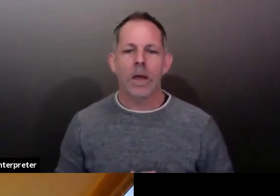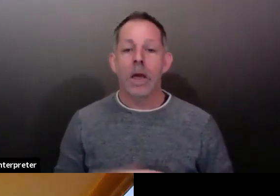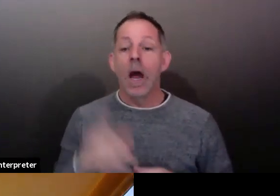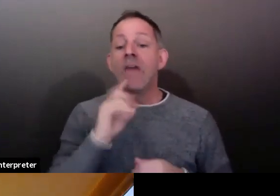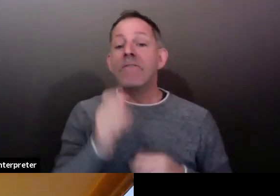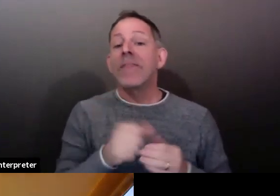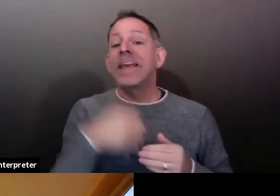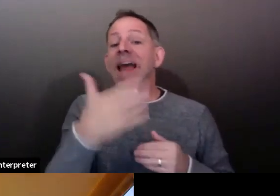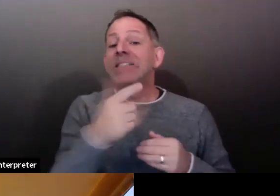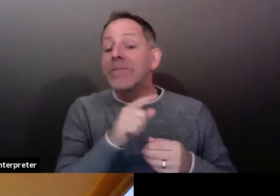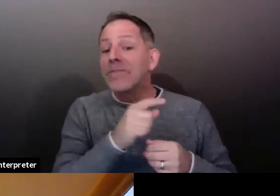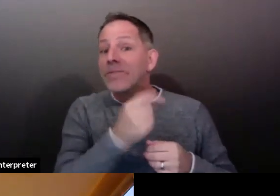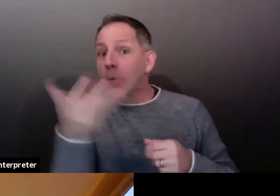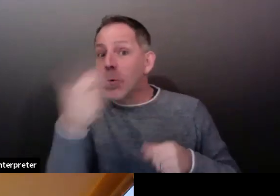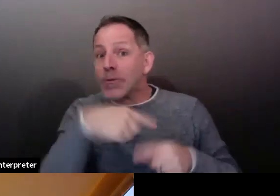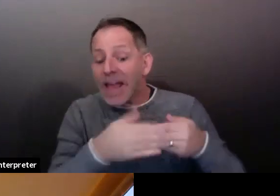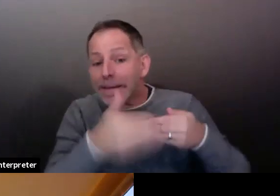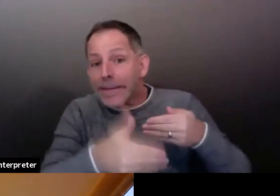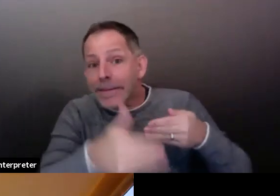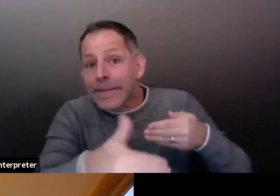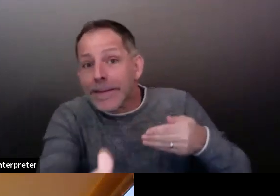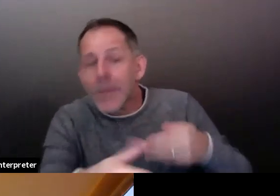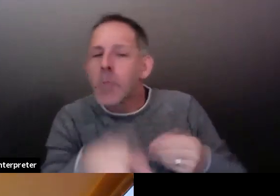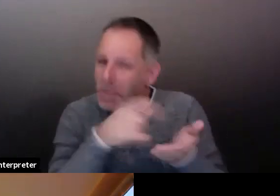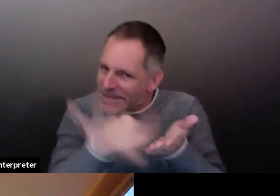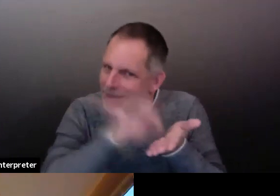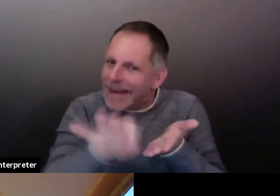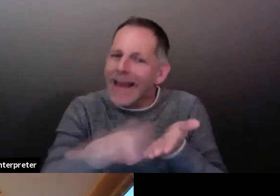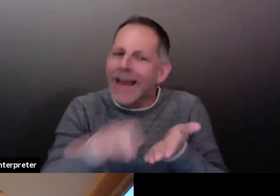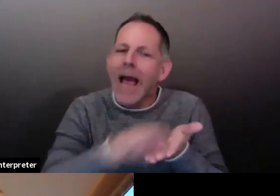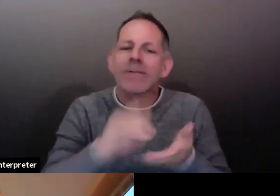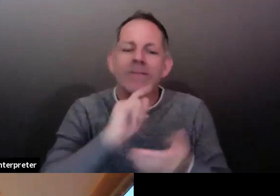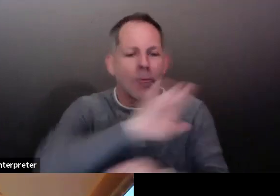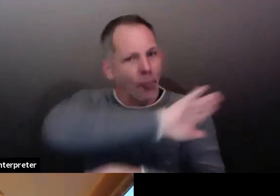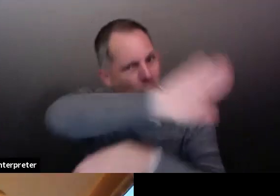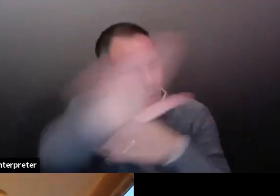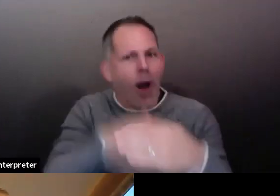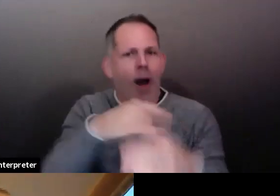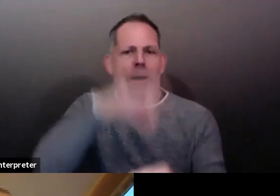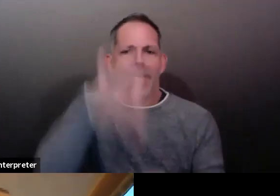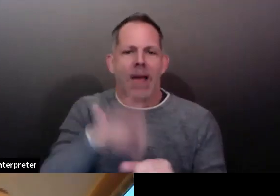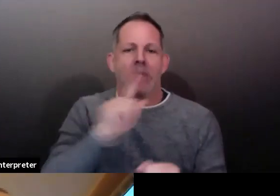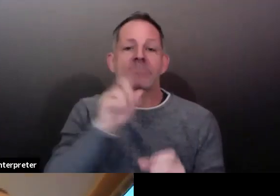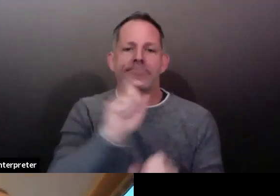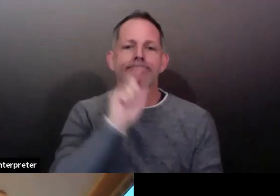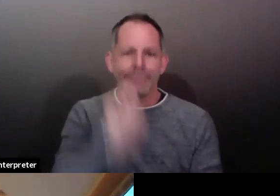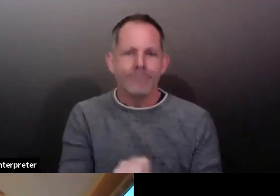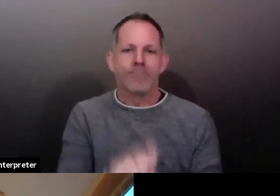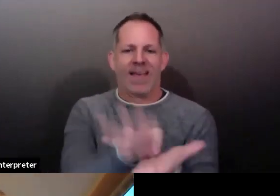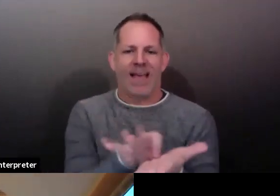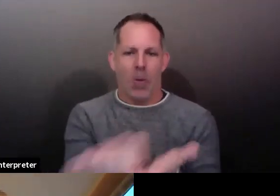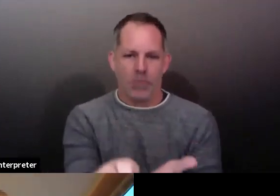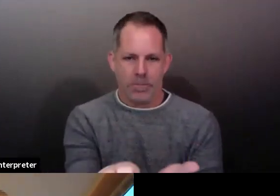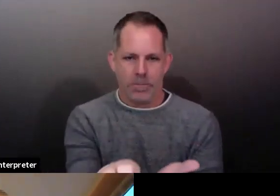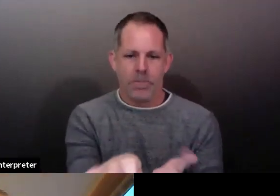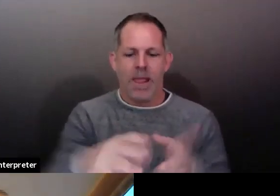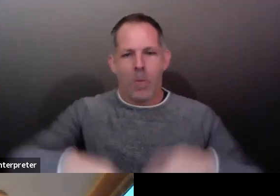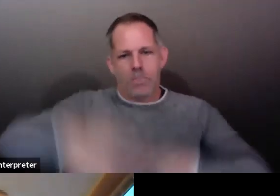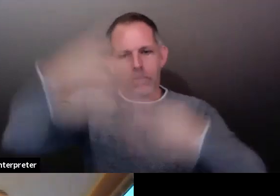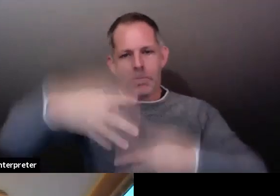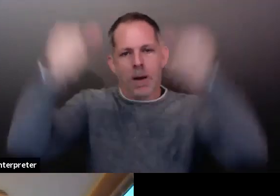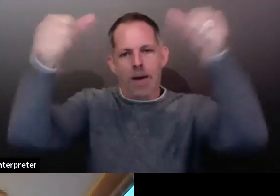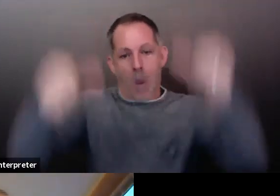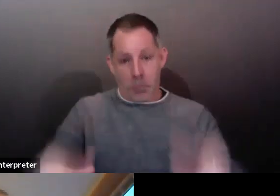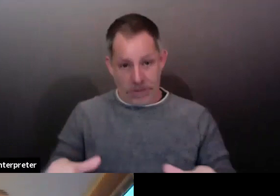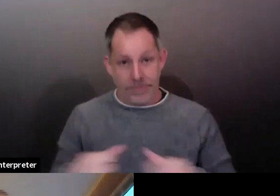So one final comment. Some will be celebrating victory and some will be mourning loss following this election. Let's be